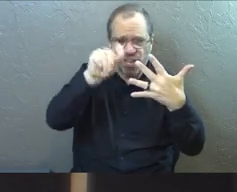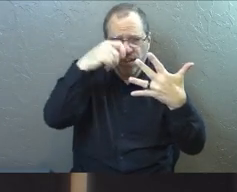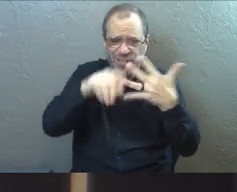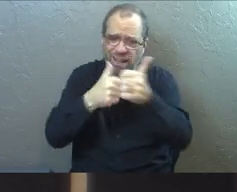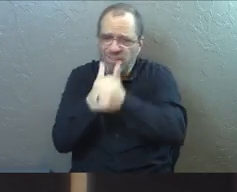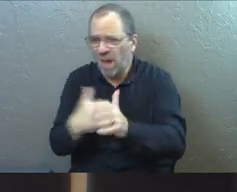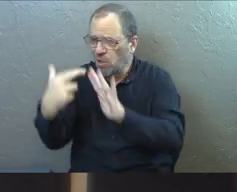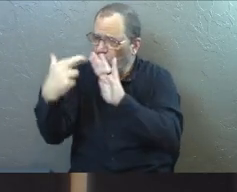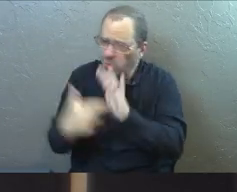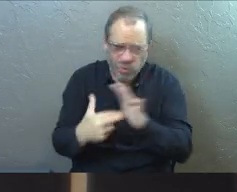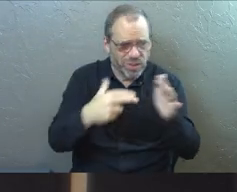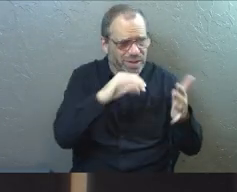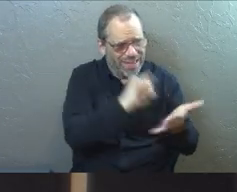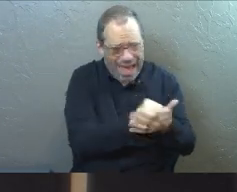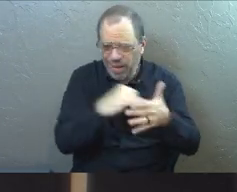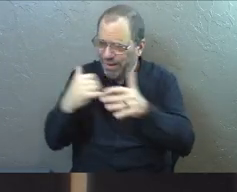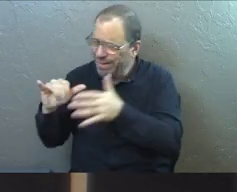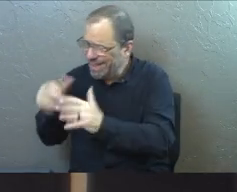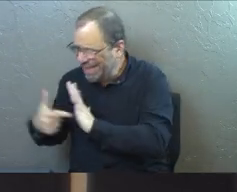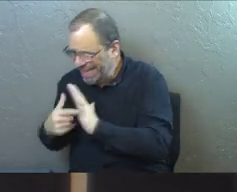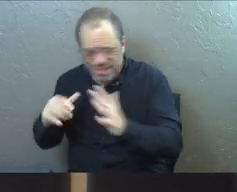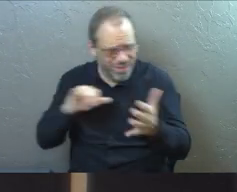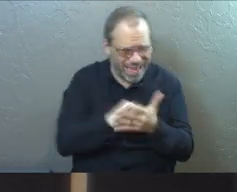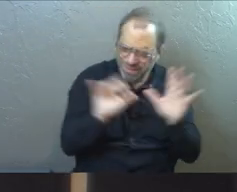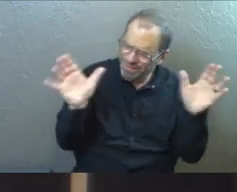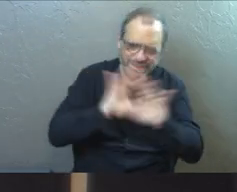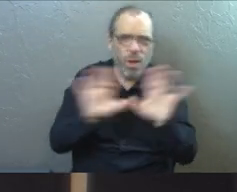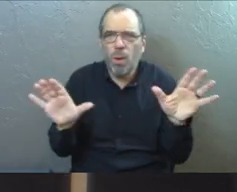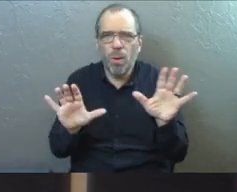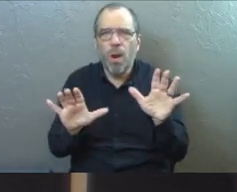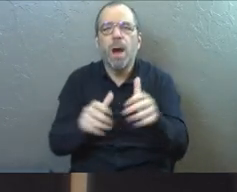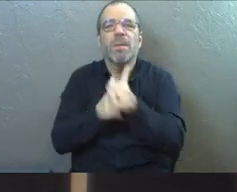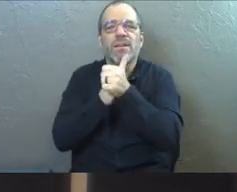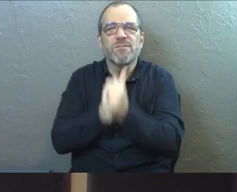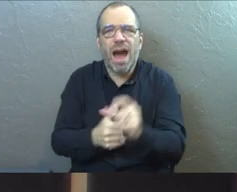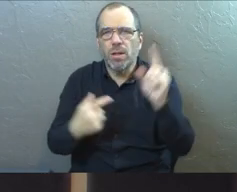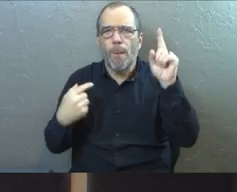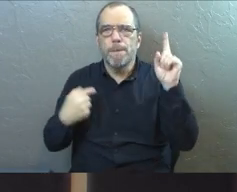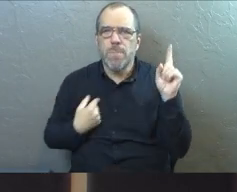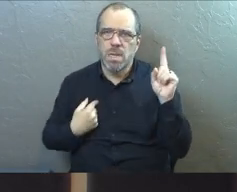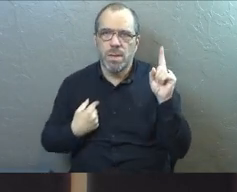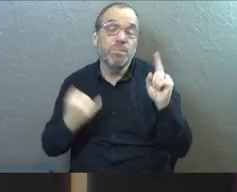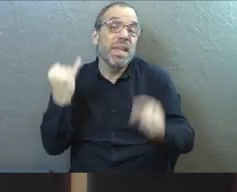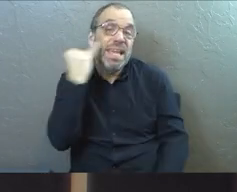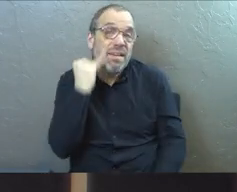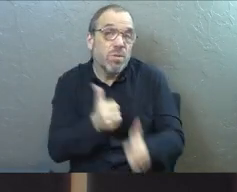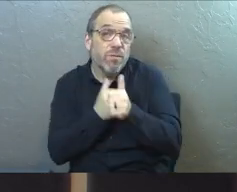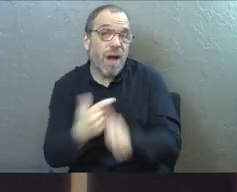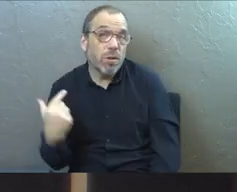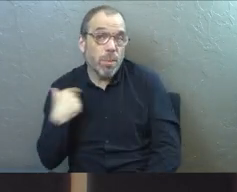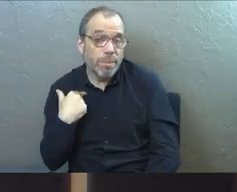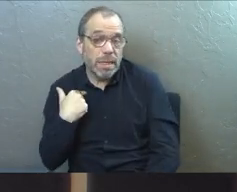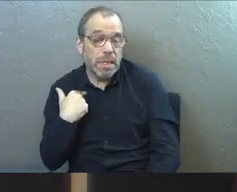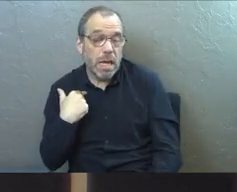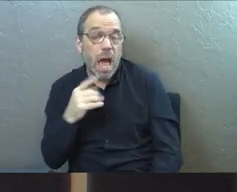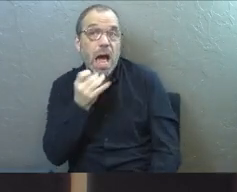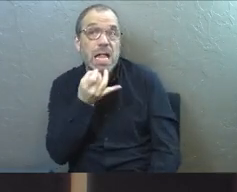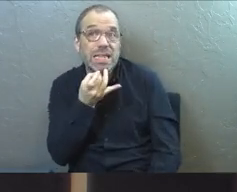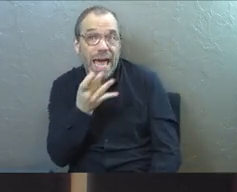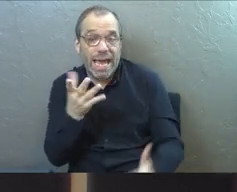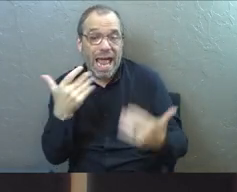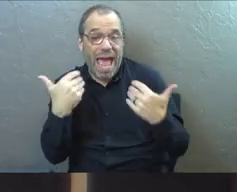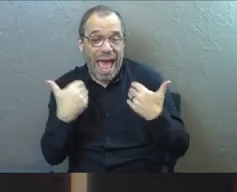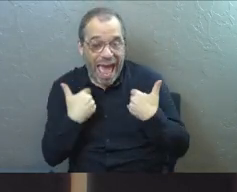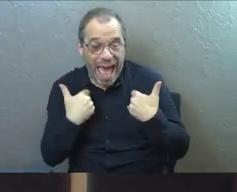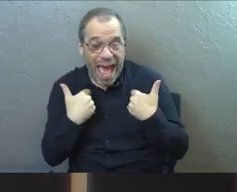these, you know, list of rules or whatever, then this is going to happen. But come follow me. If you follow me, you will have the light that leads to